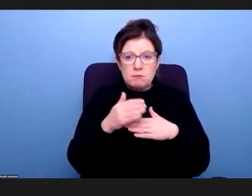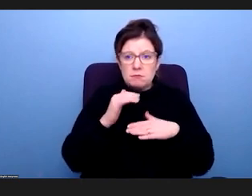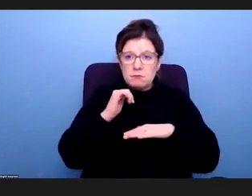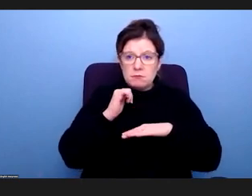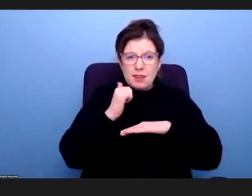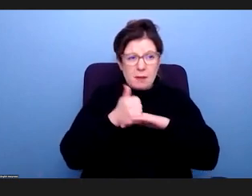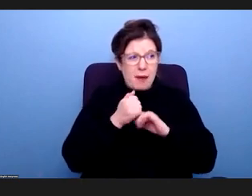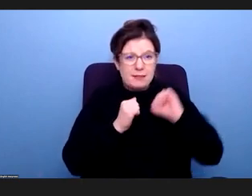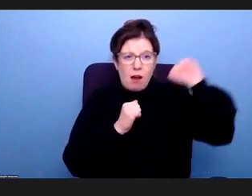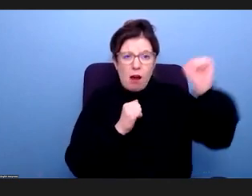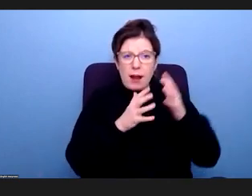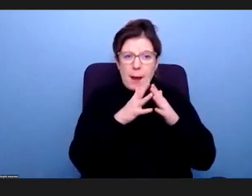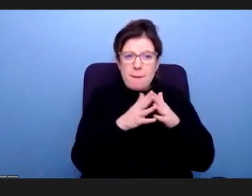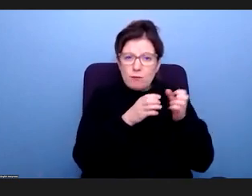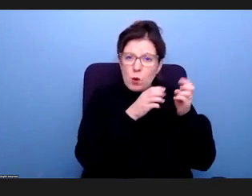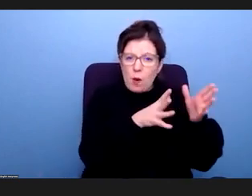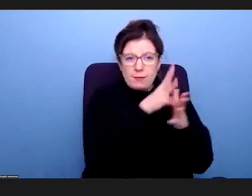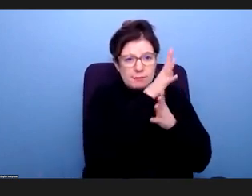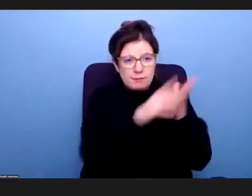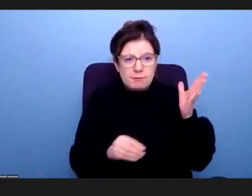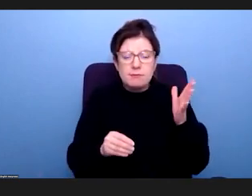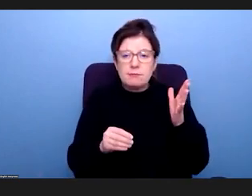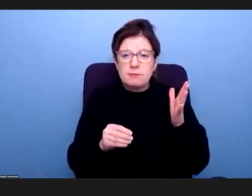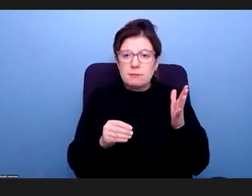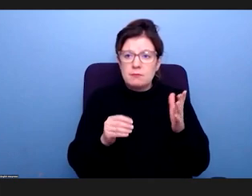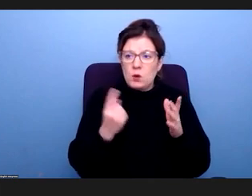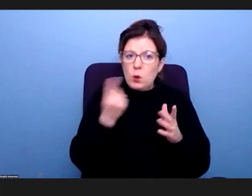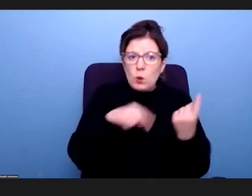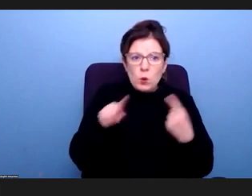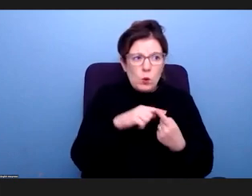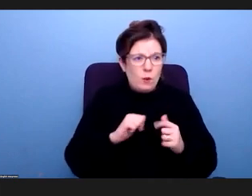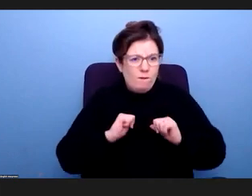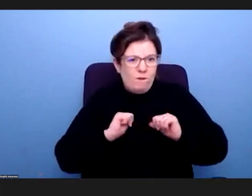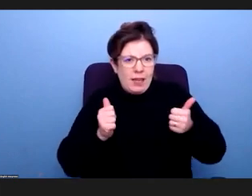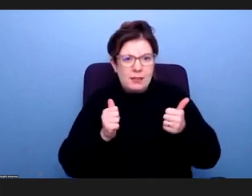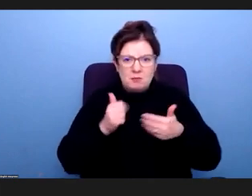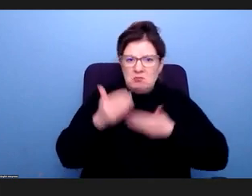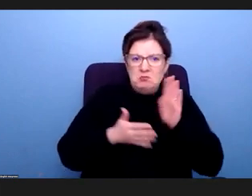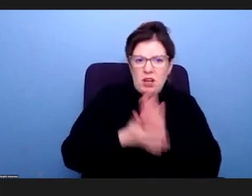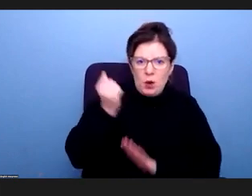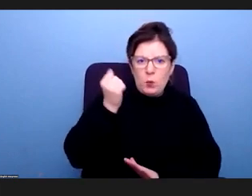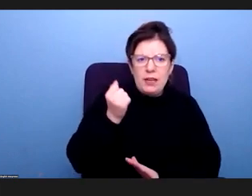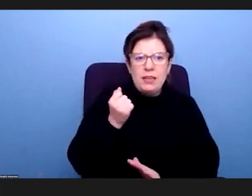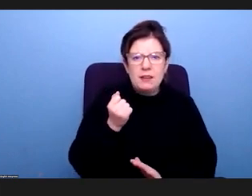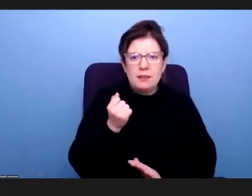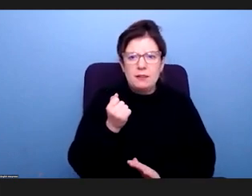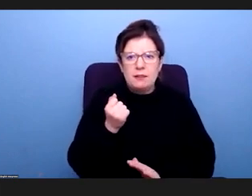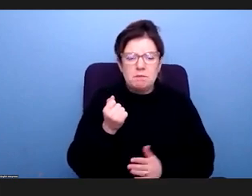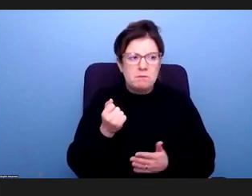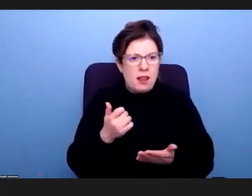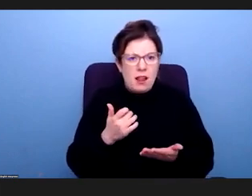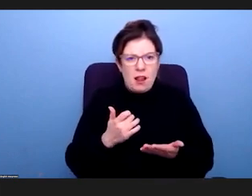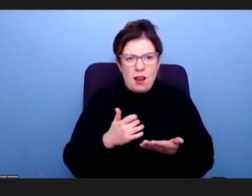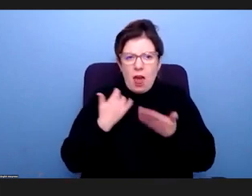American way of doing things. It's a survival of the fittest system where the preservation of life